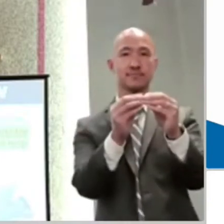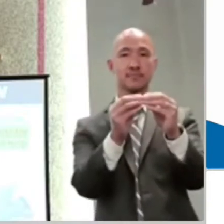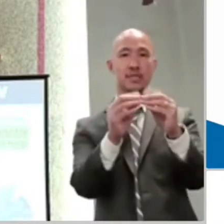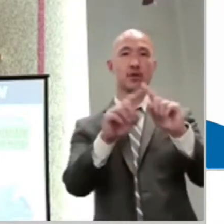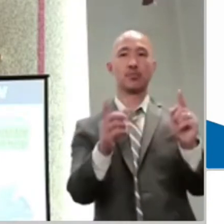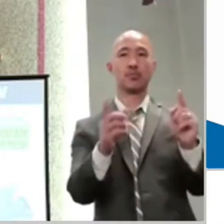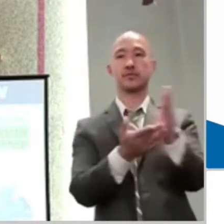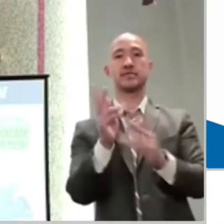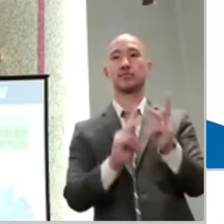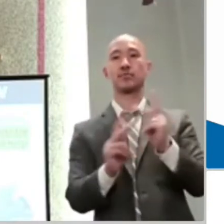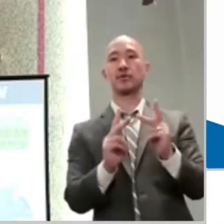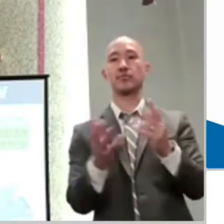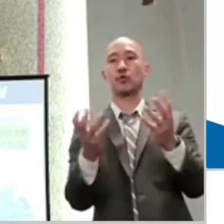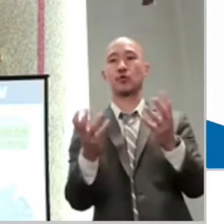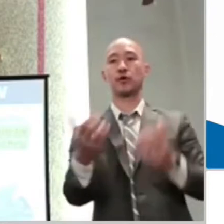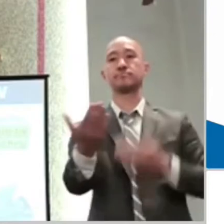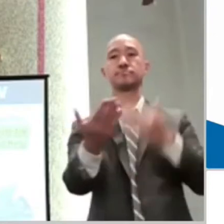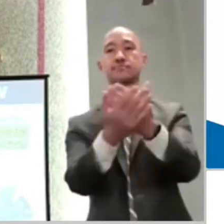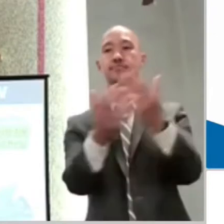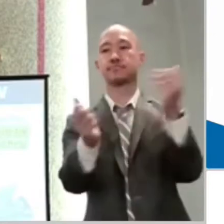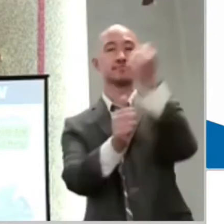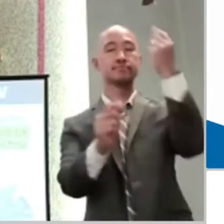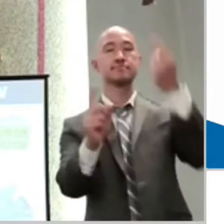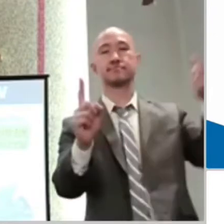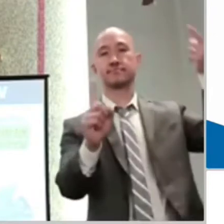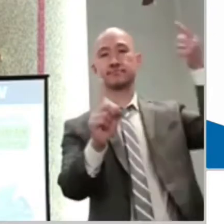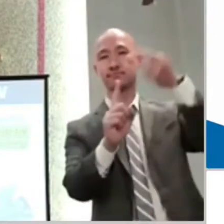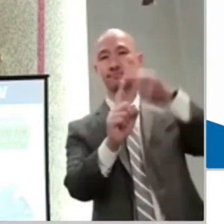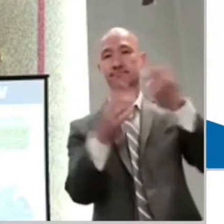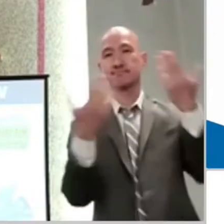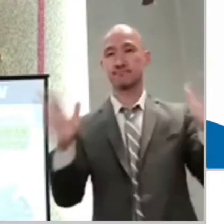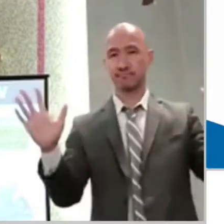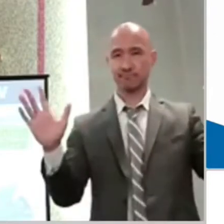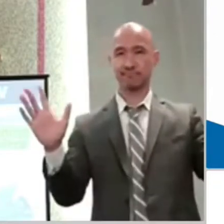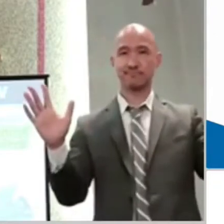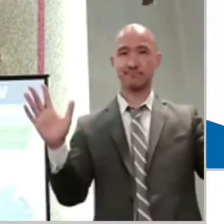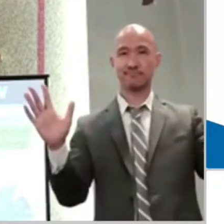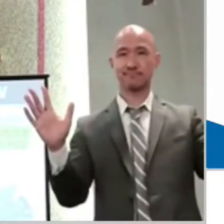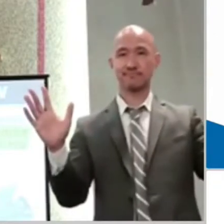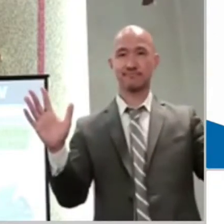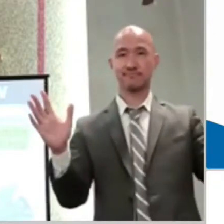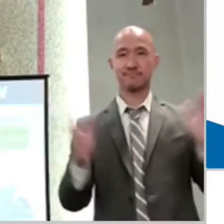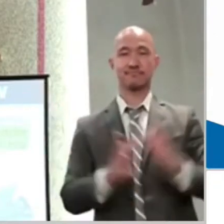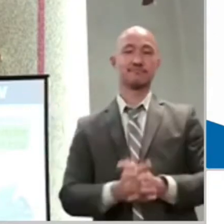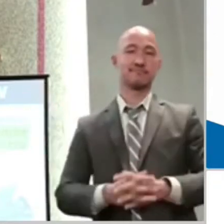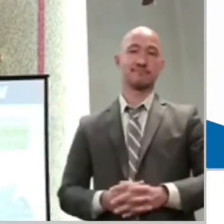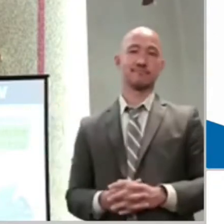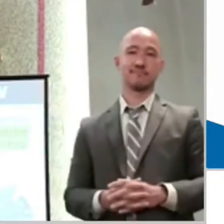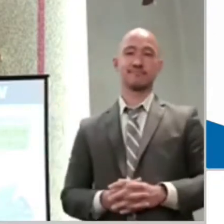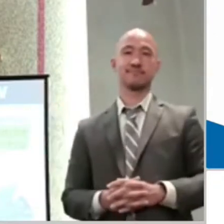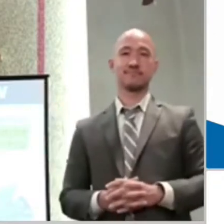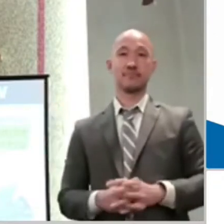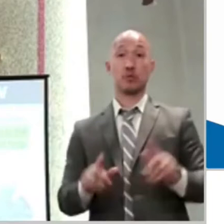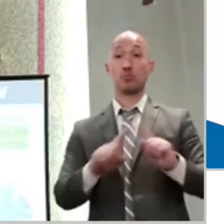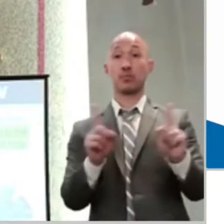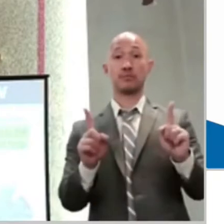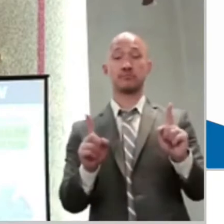can, if it's possible, or are you just want your three wishes? How is this connection?